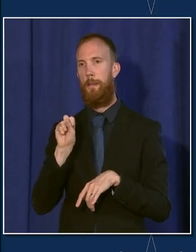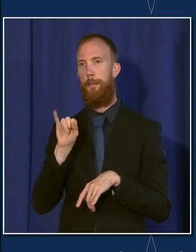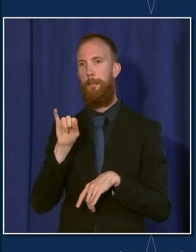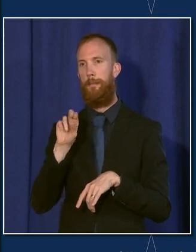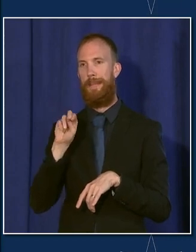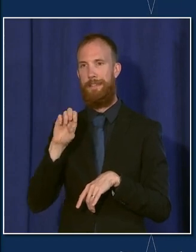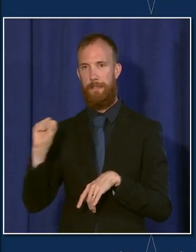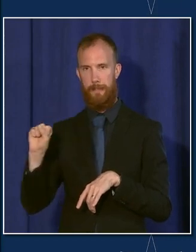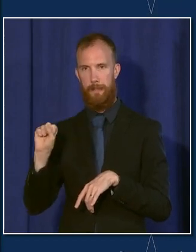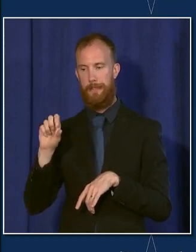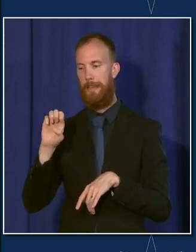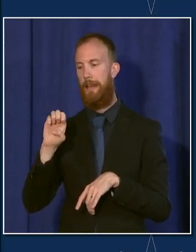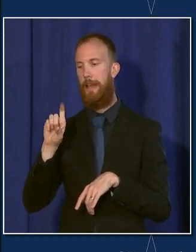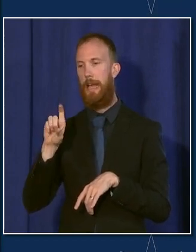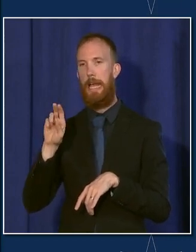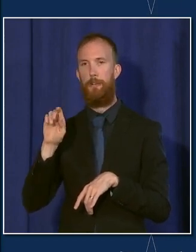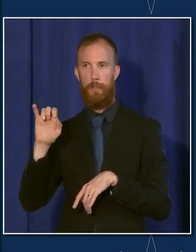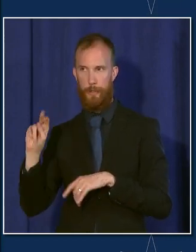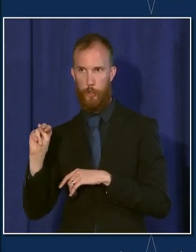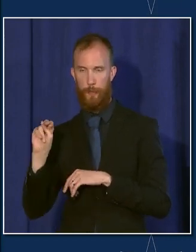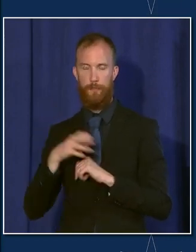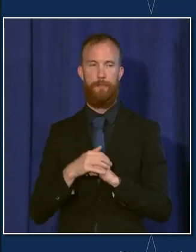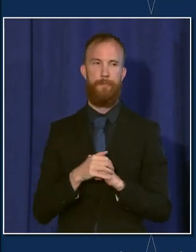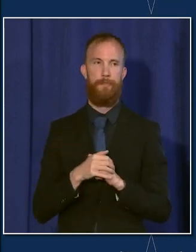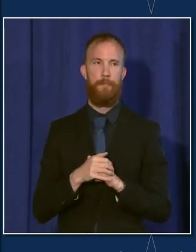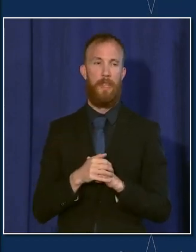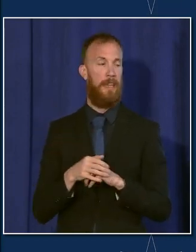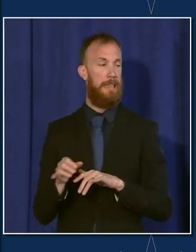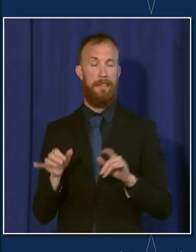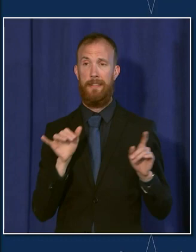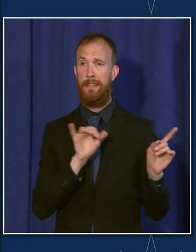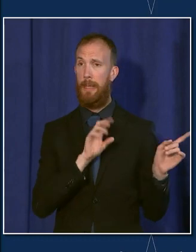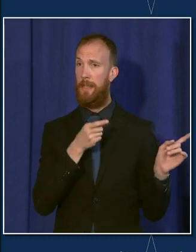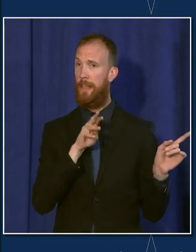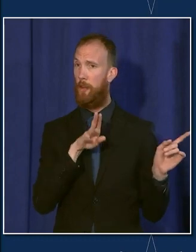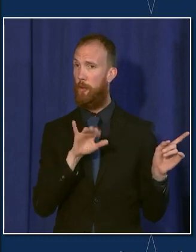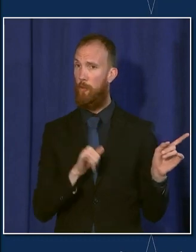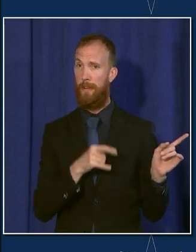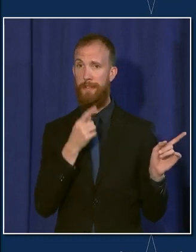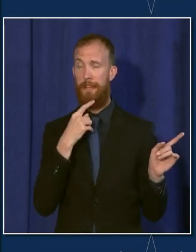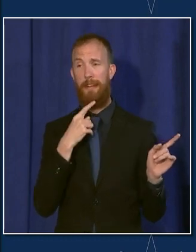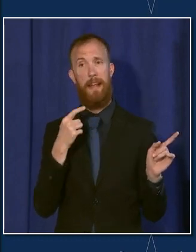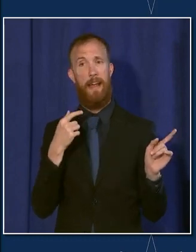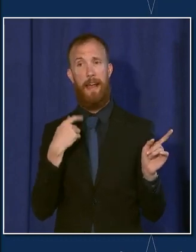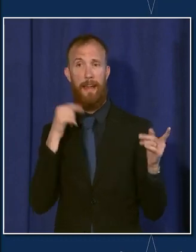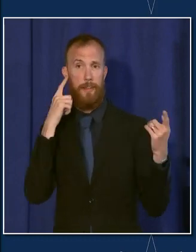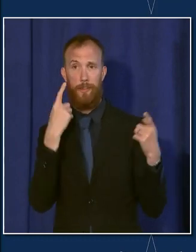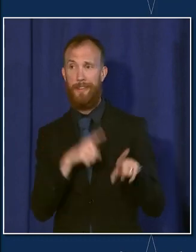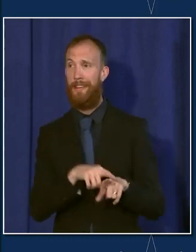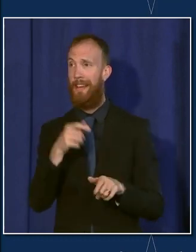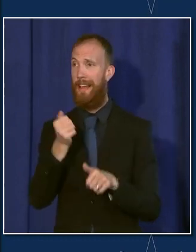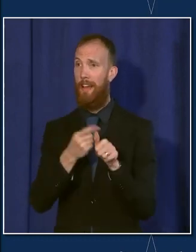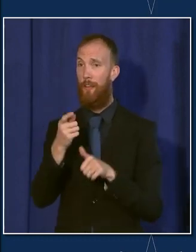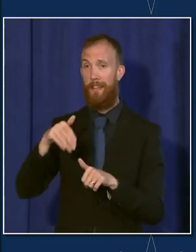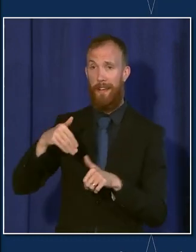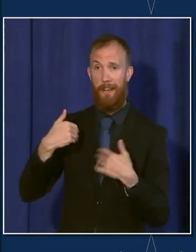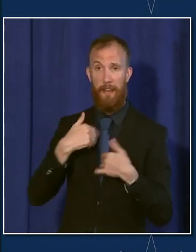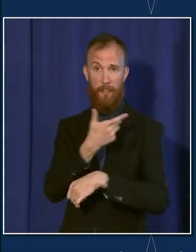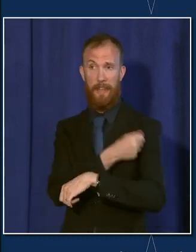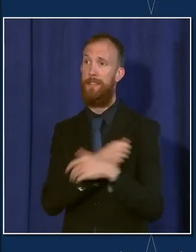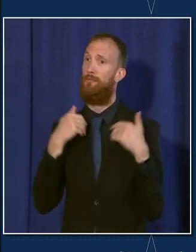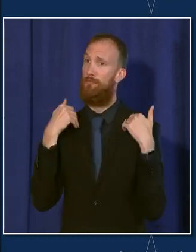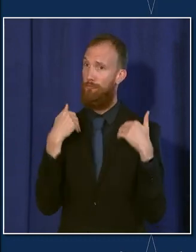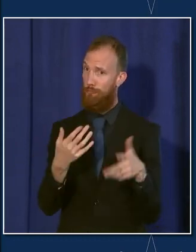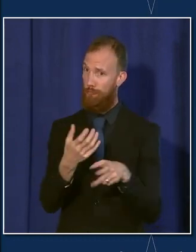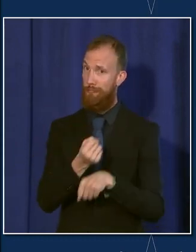I encourage everyone, as the doctor just suggested, everyone get a vaccine that has not been vaccinated or get that second dose. Chicago residents